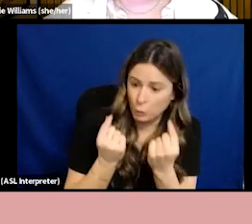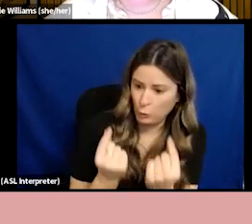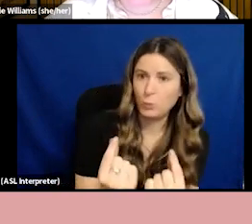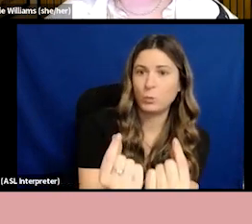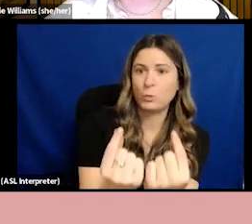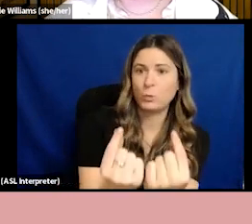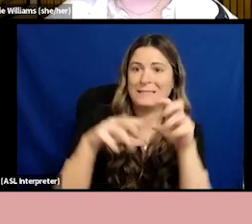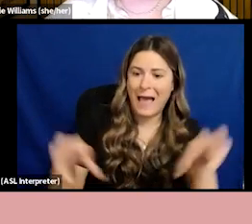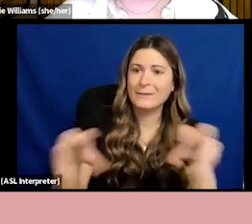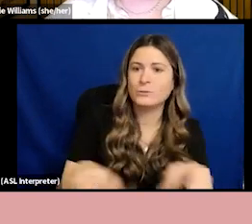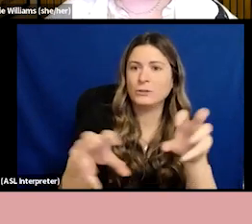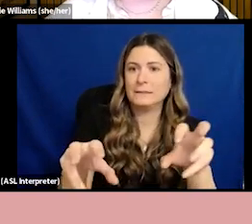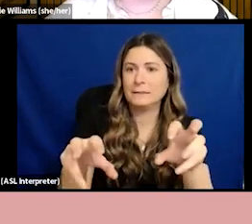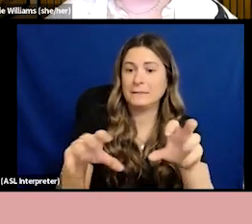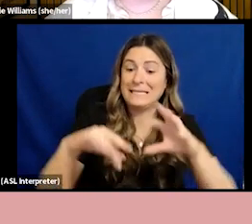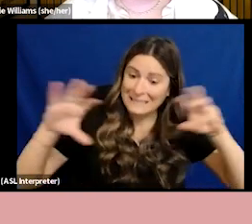of other people.